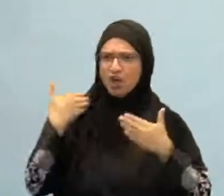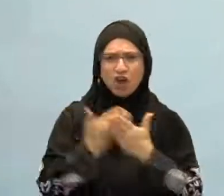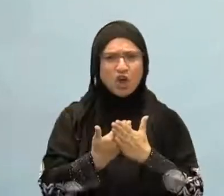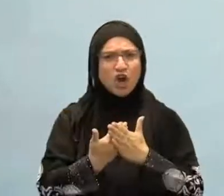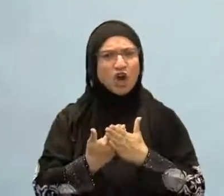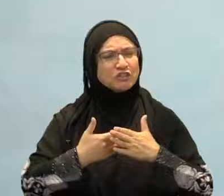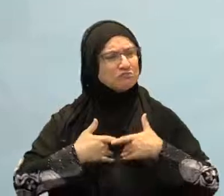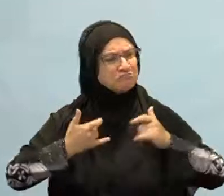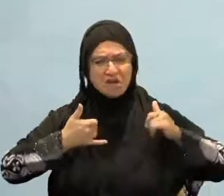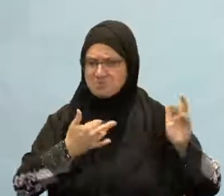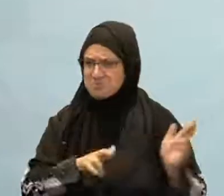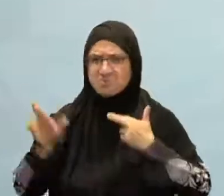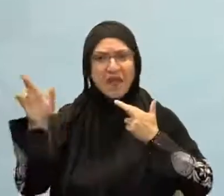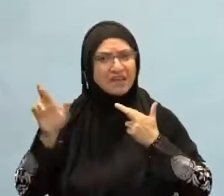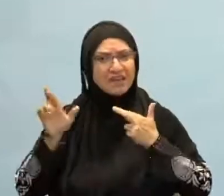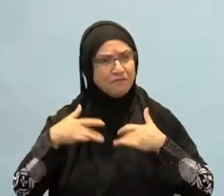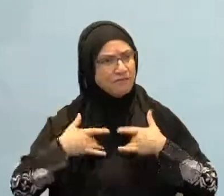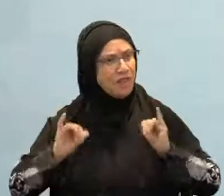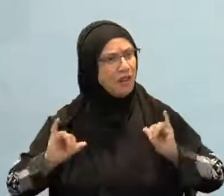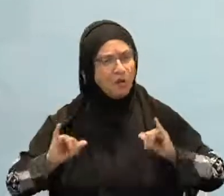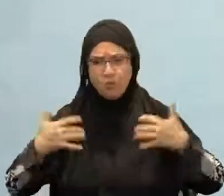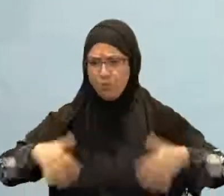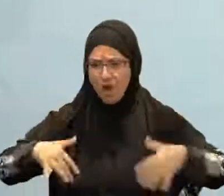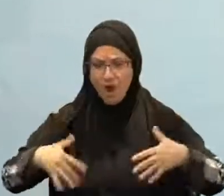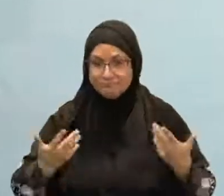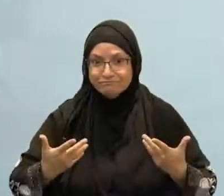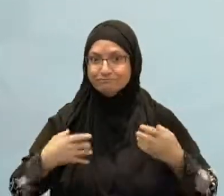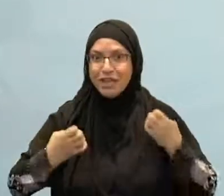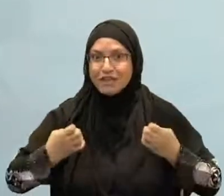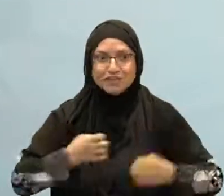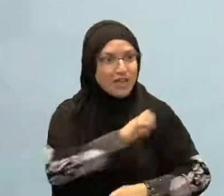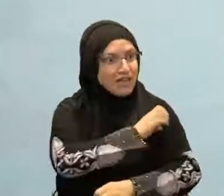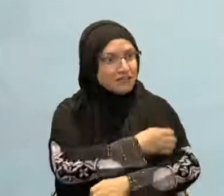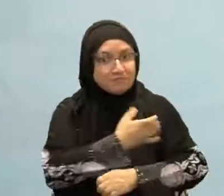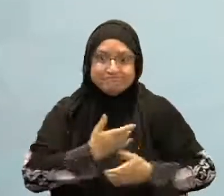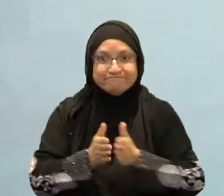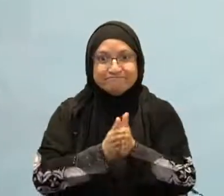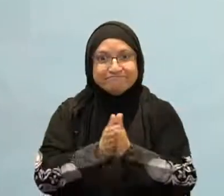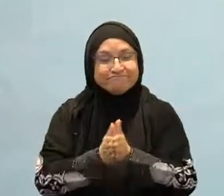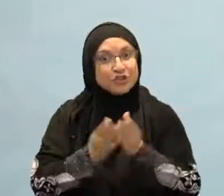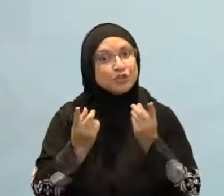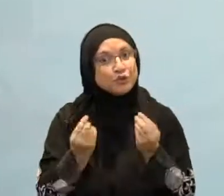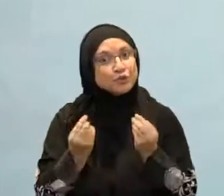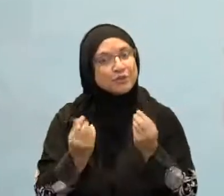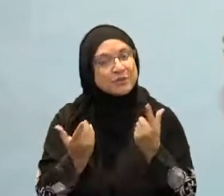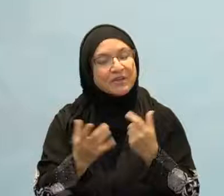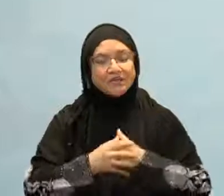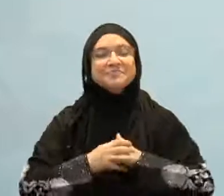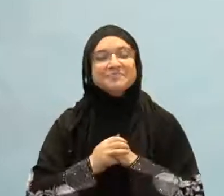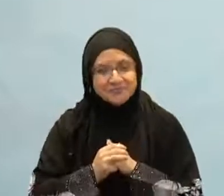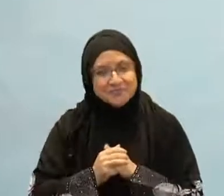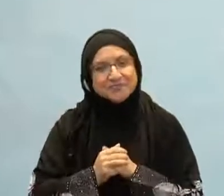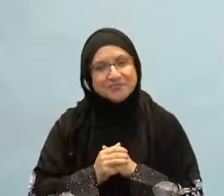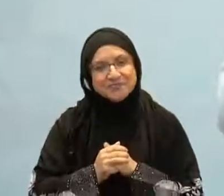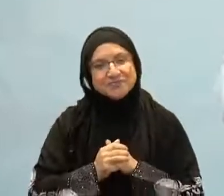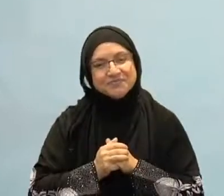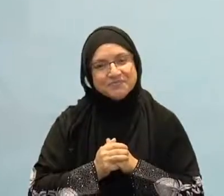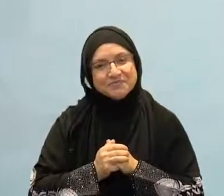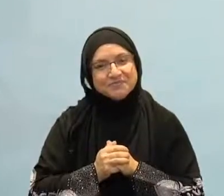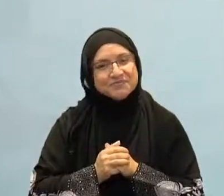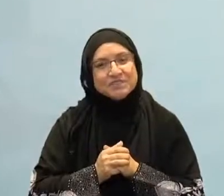giving up appointments. You're not thinking about, I got this in 10 minutes. Hopefully you're not checking WhatsApp at 3 a.m. or whatever it is at 4 a.m.